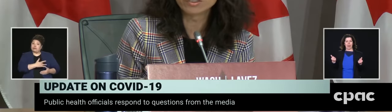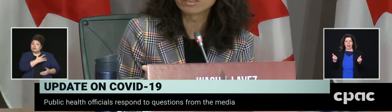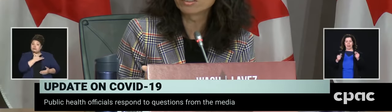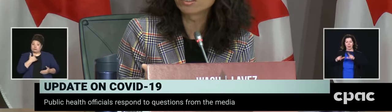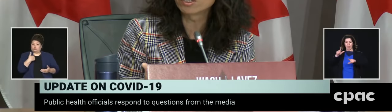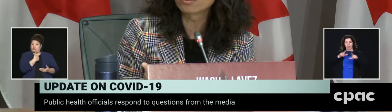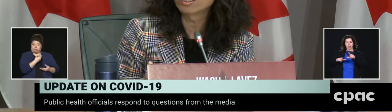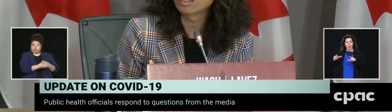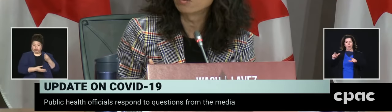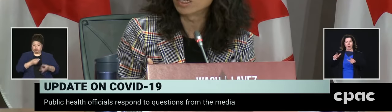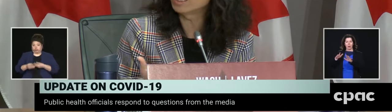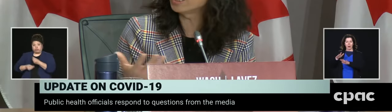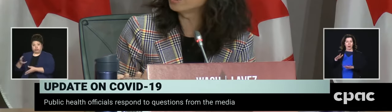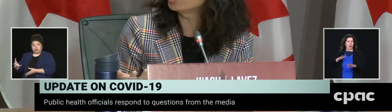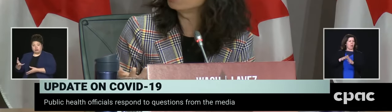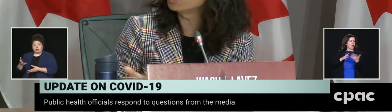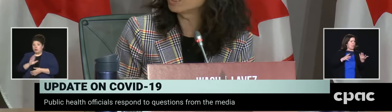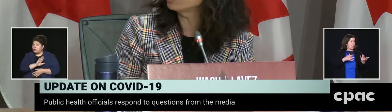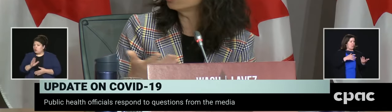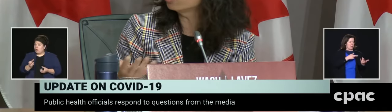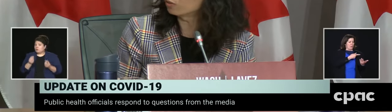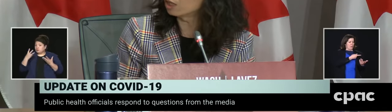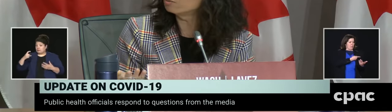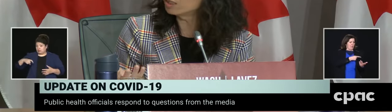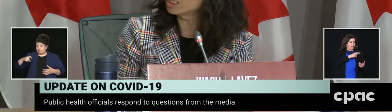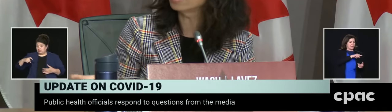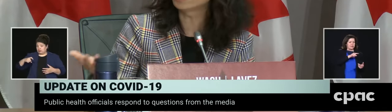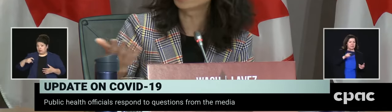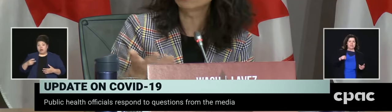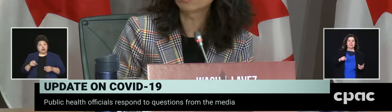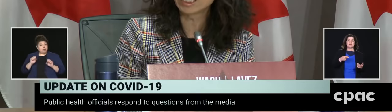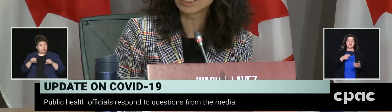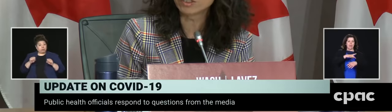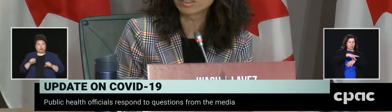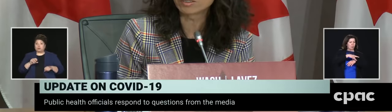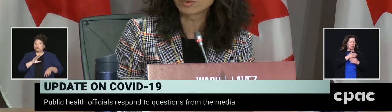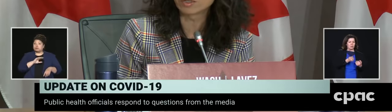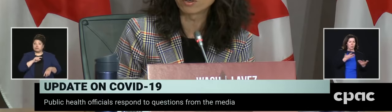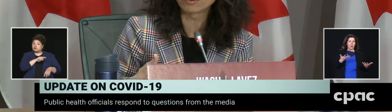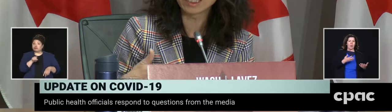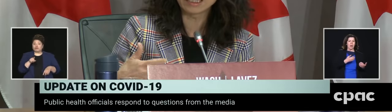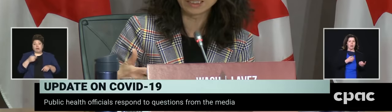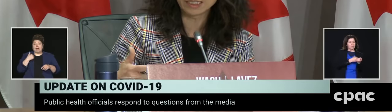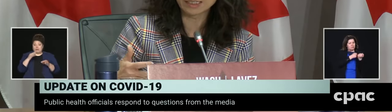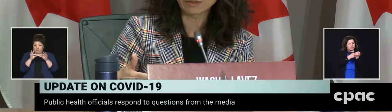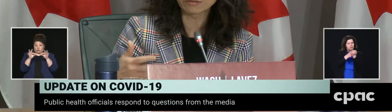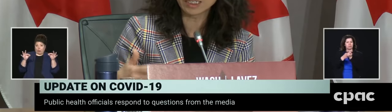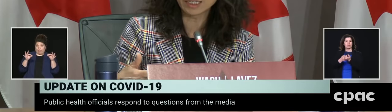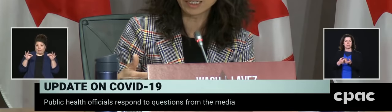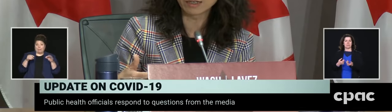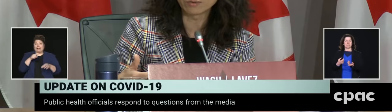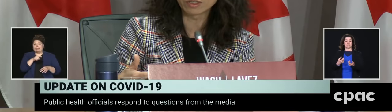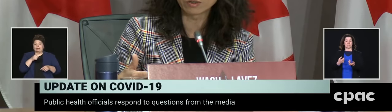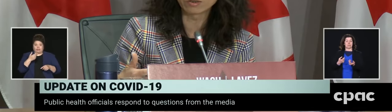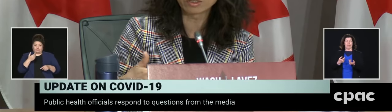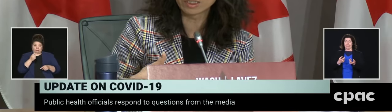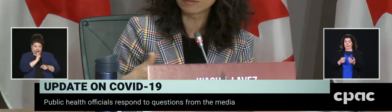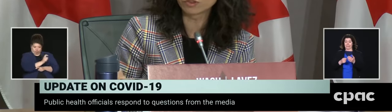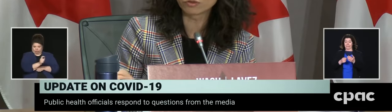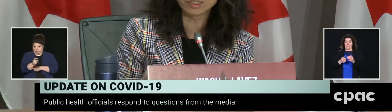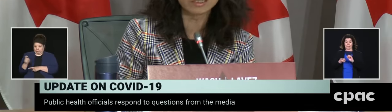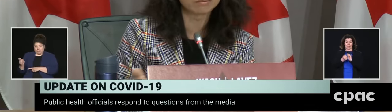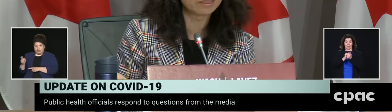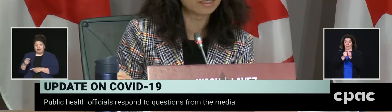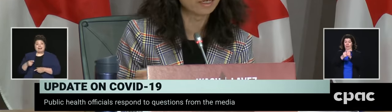situation. So one day it could be managing swabs, the next day it could be reagents. But all we can say is that right now with all